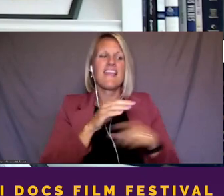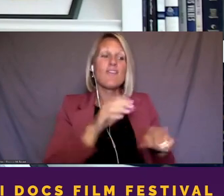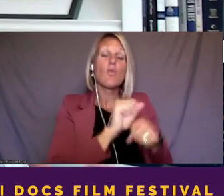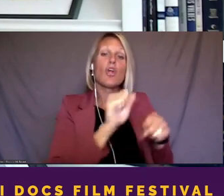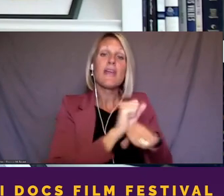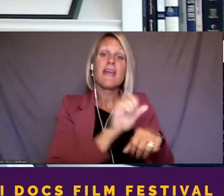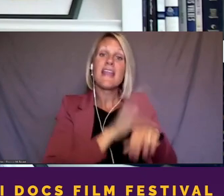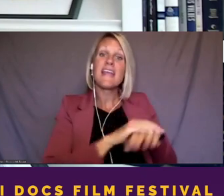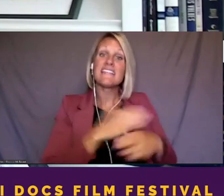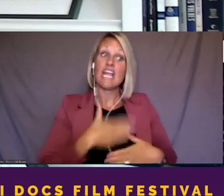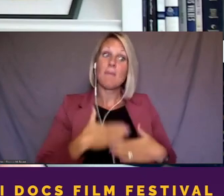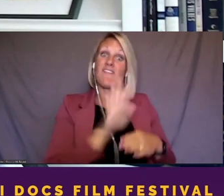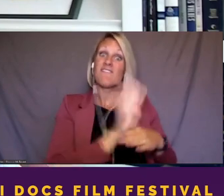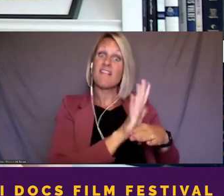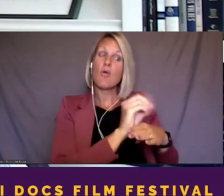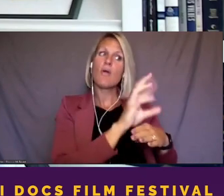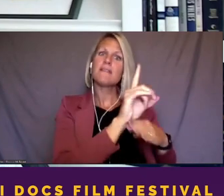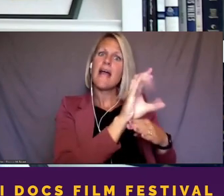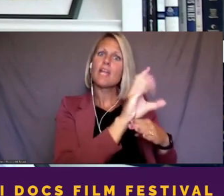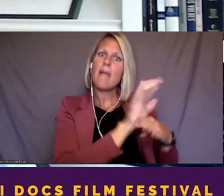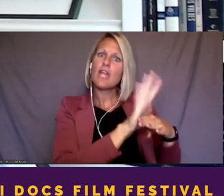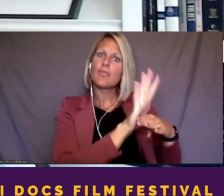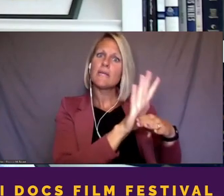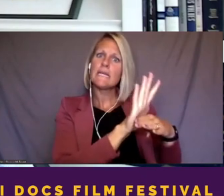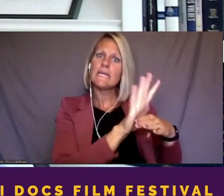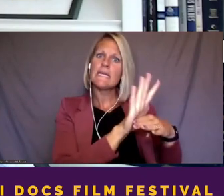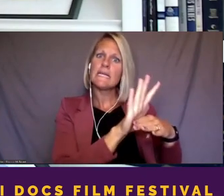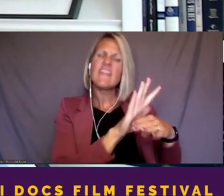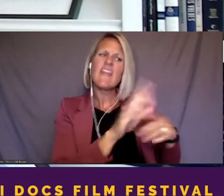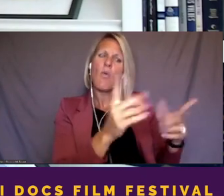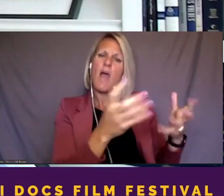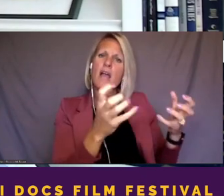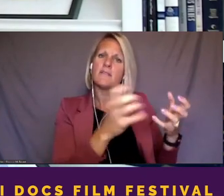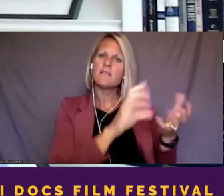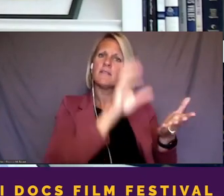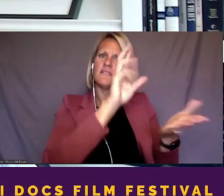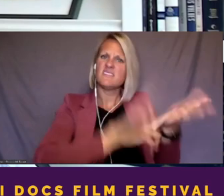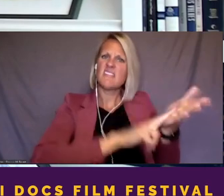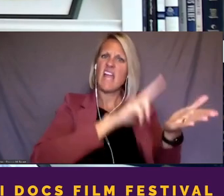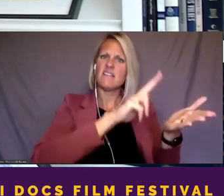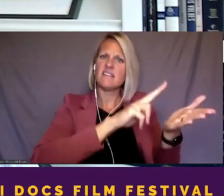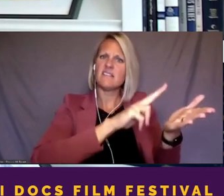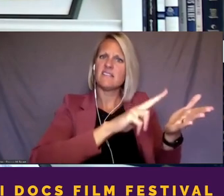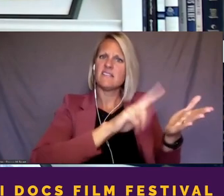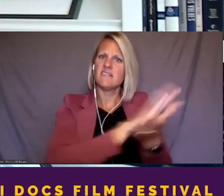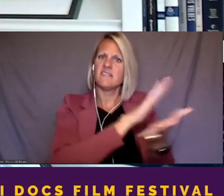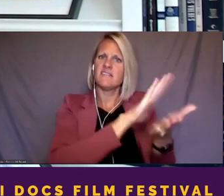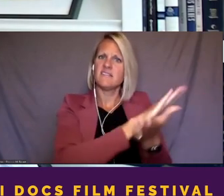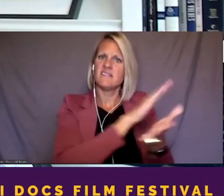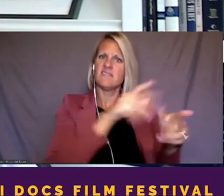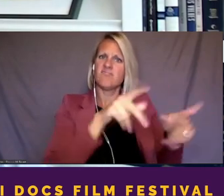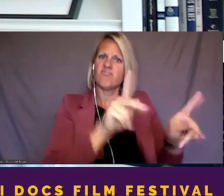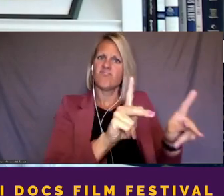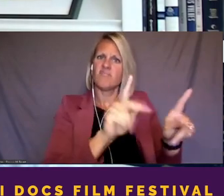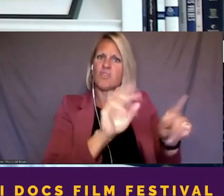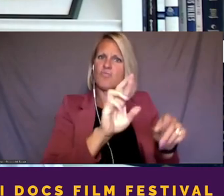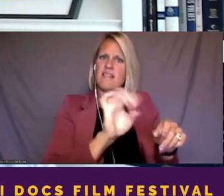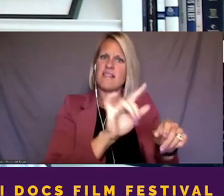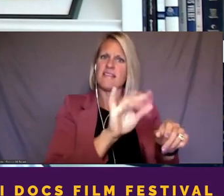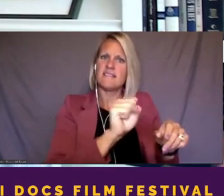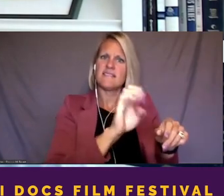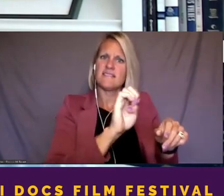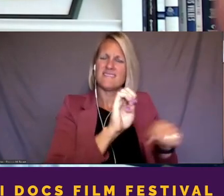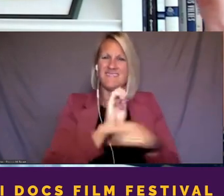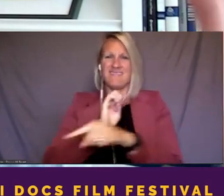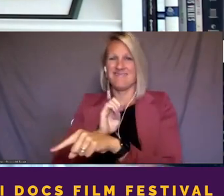for a big platform, they want releases from everybody. Right. If you come from the journalism world, you